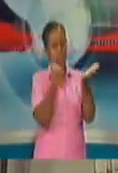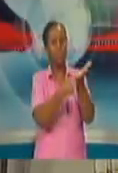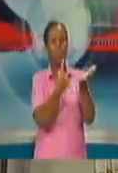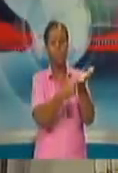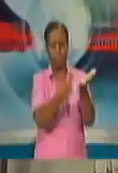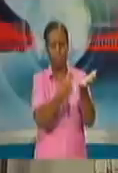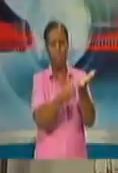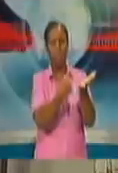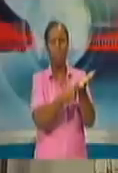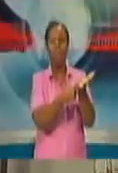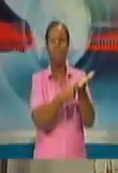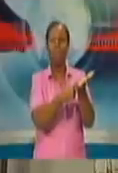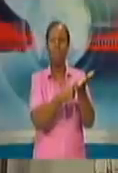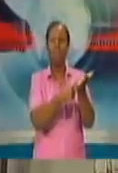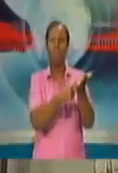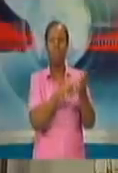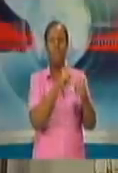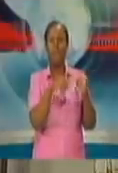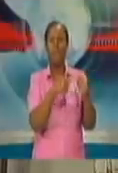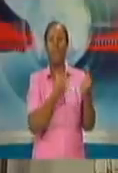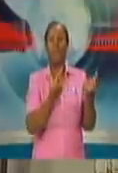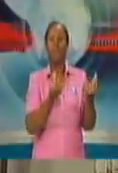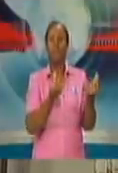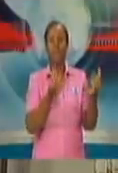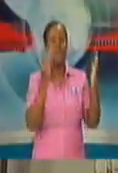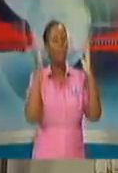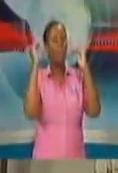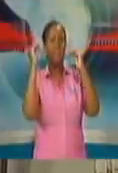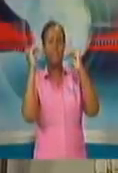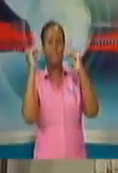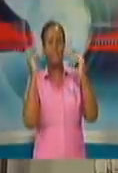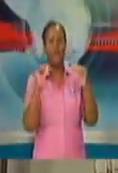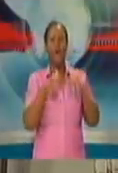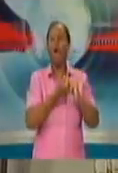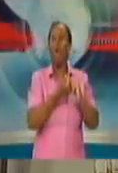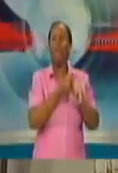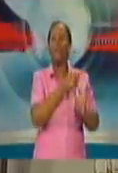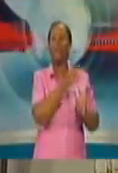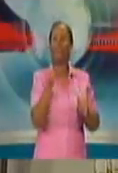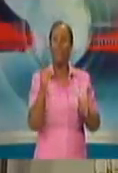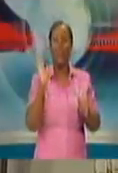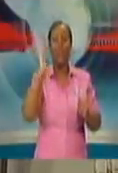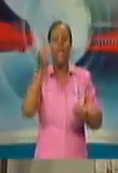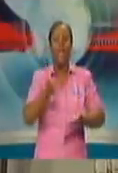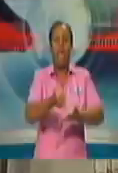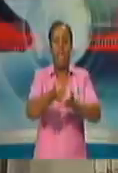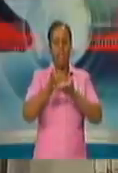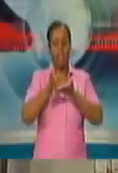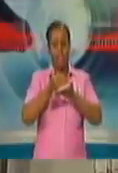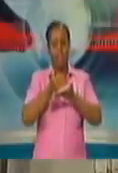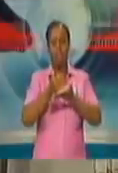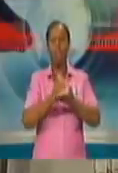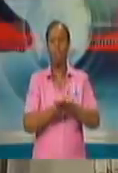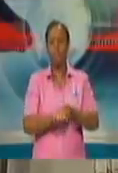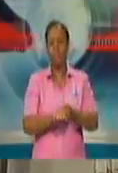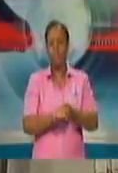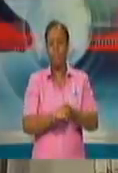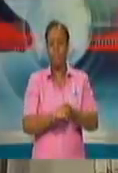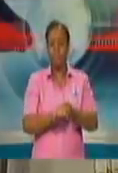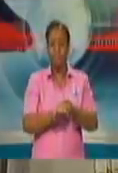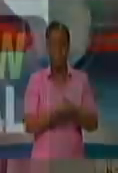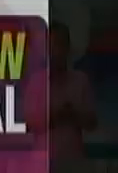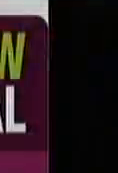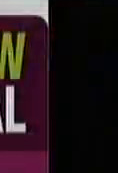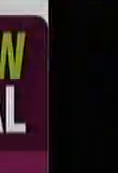what we now expect. What role can you play? And I'm hoping that the graphic could come up, so we could